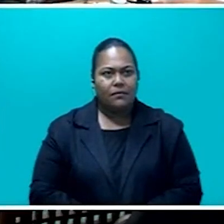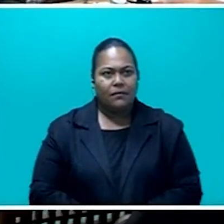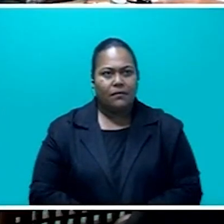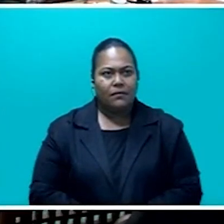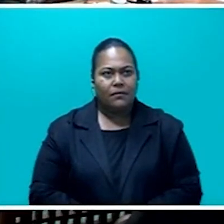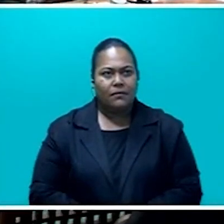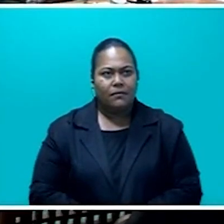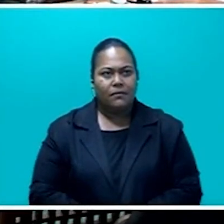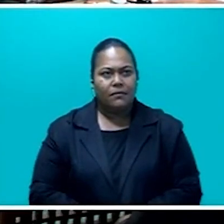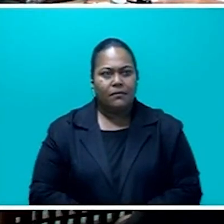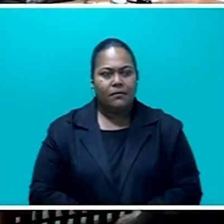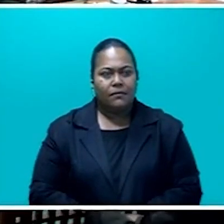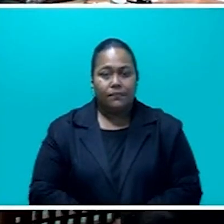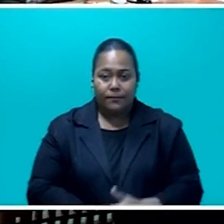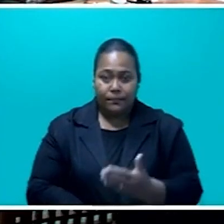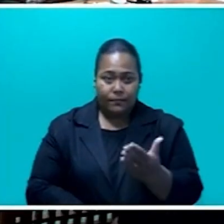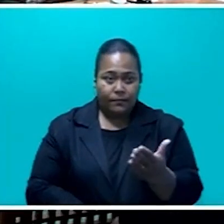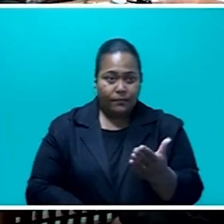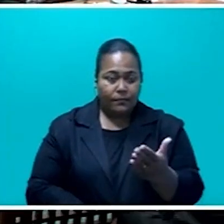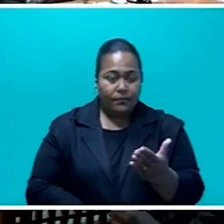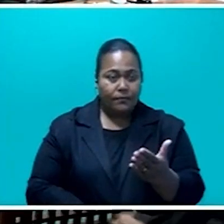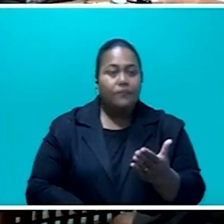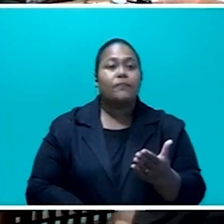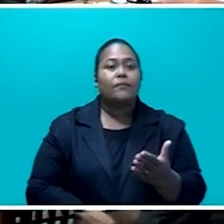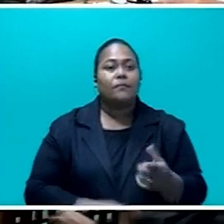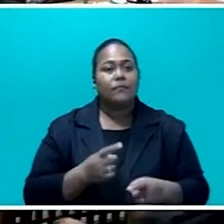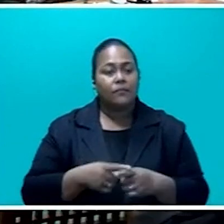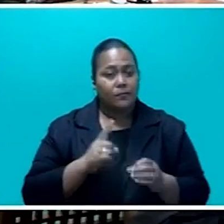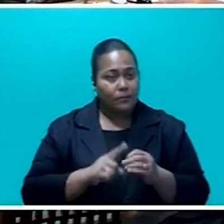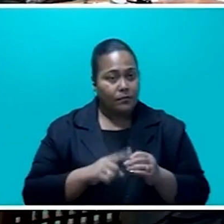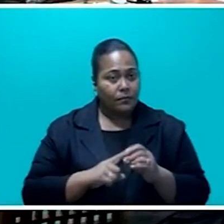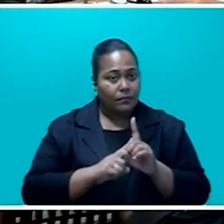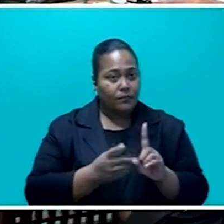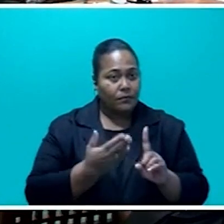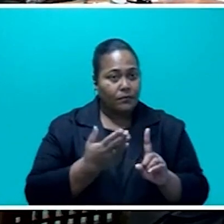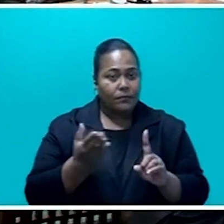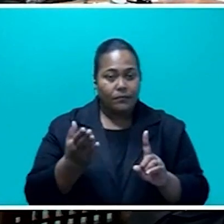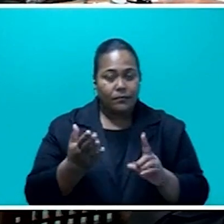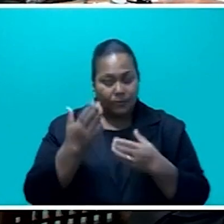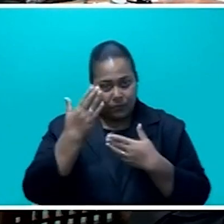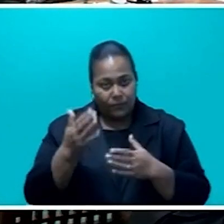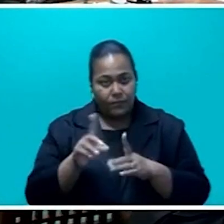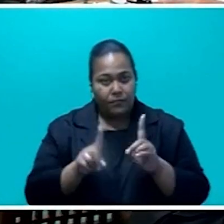Honorable Leader of Opposition. Thank you, sir. Just a quick supplementary question to the Honorable Deputy Prime Minister.